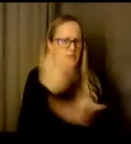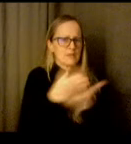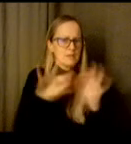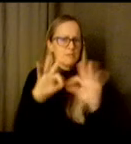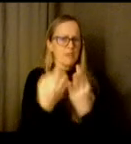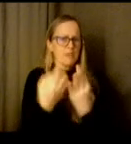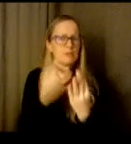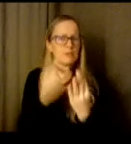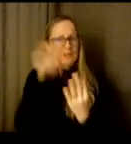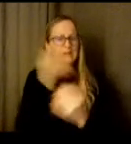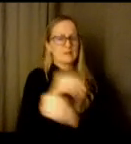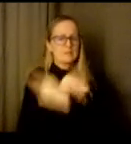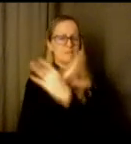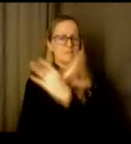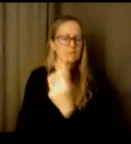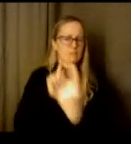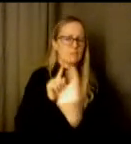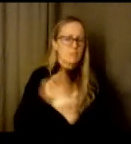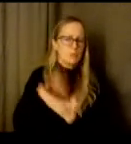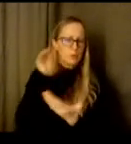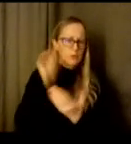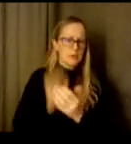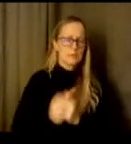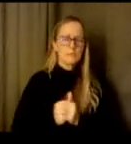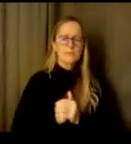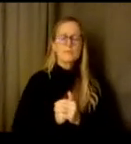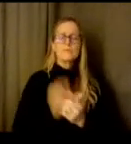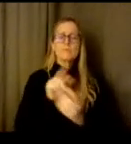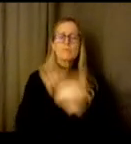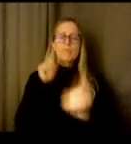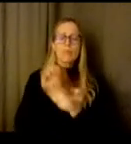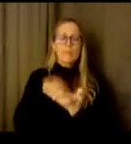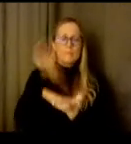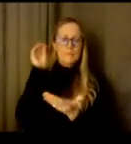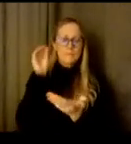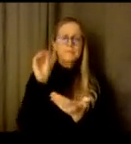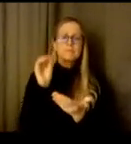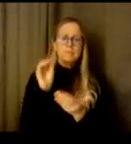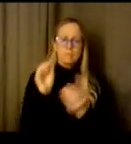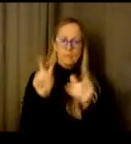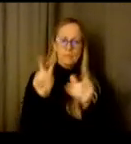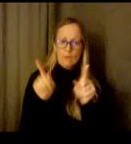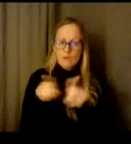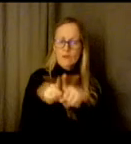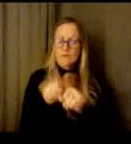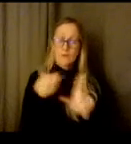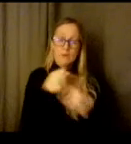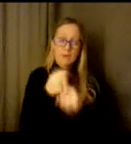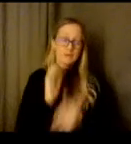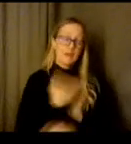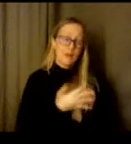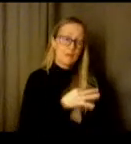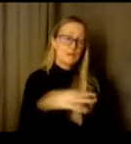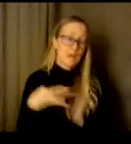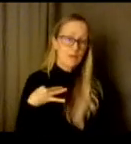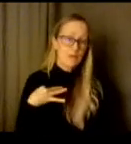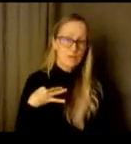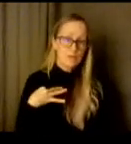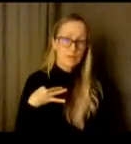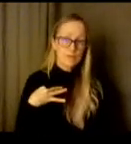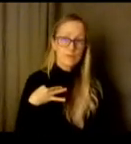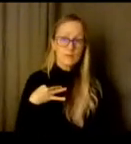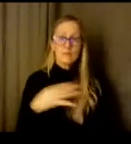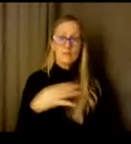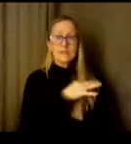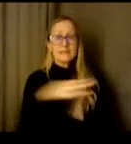learning has significantly also impacted and is very heavy for our staff. Our staff are doing a lot